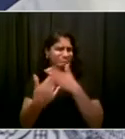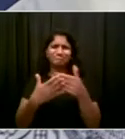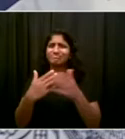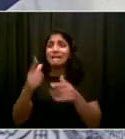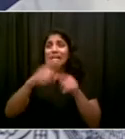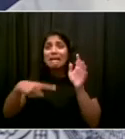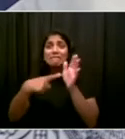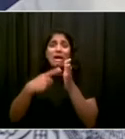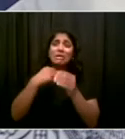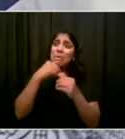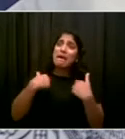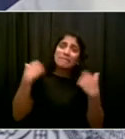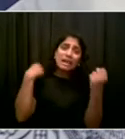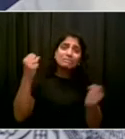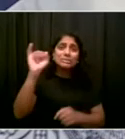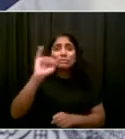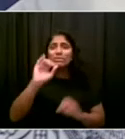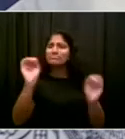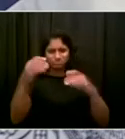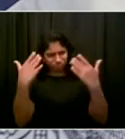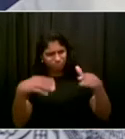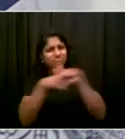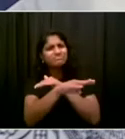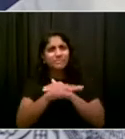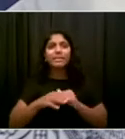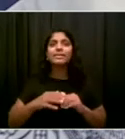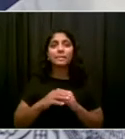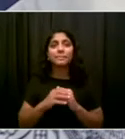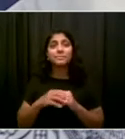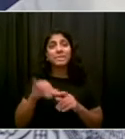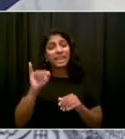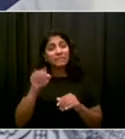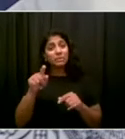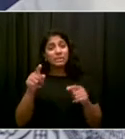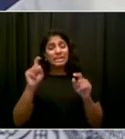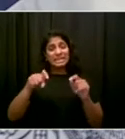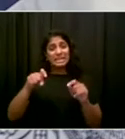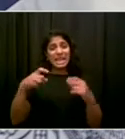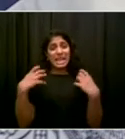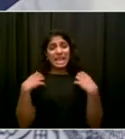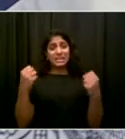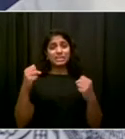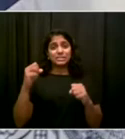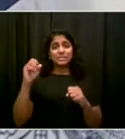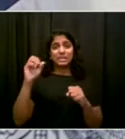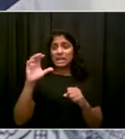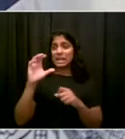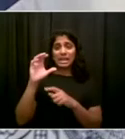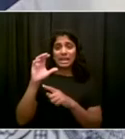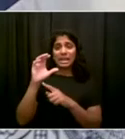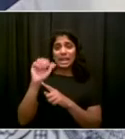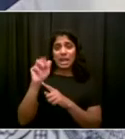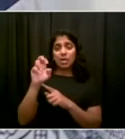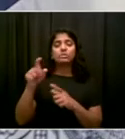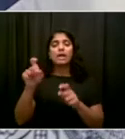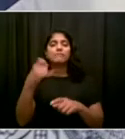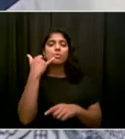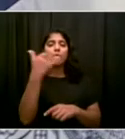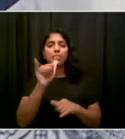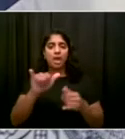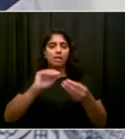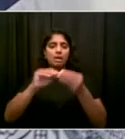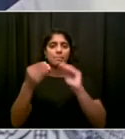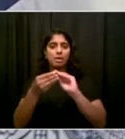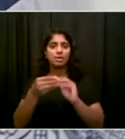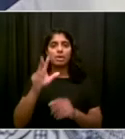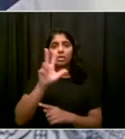Hospitals. You'll have a primary care doctor. You'll have all the specialty support you need. Only New York City is doing this in